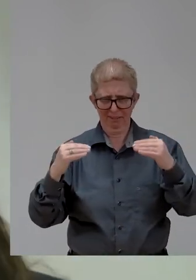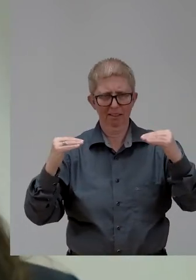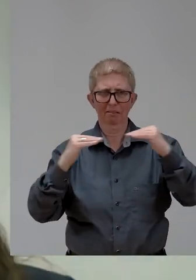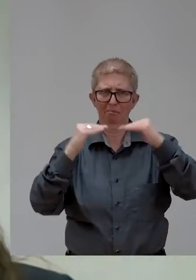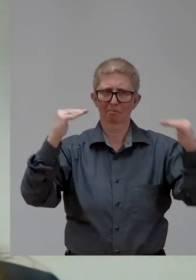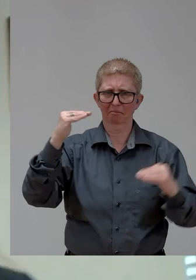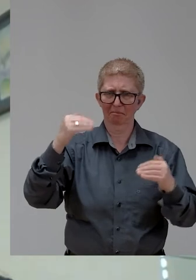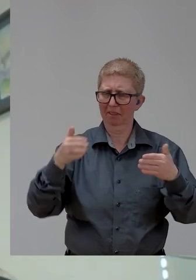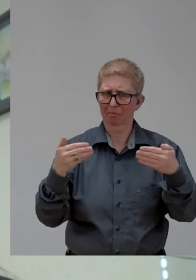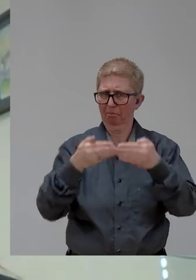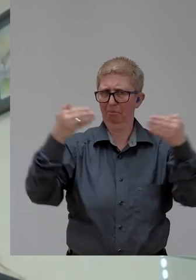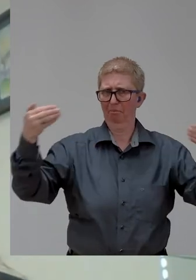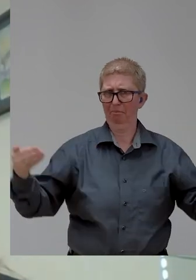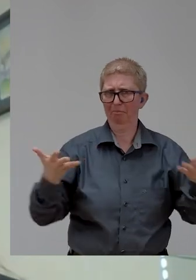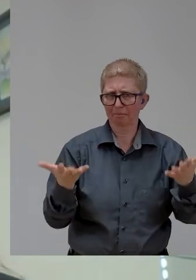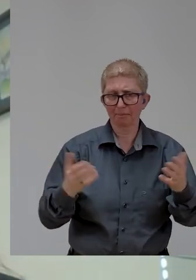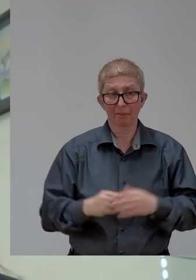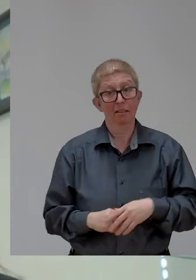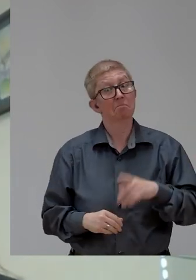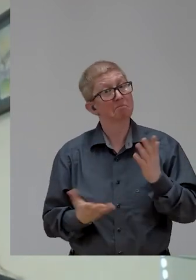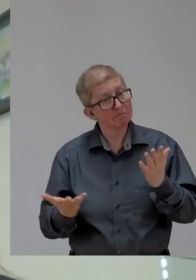make, close those gaps and allow people to use technology.